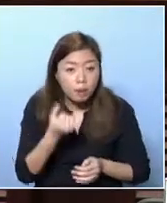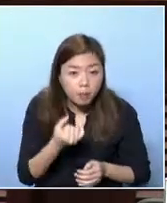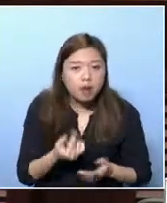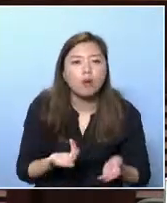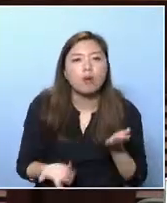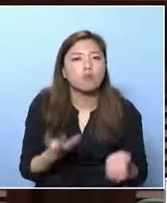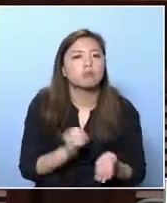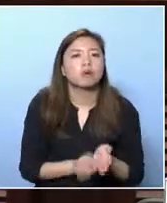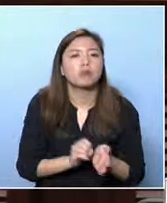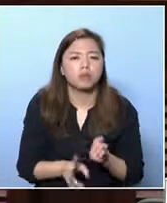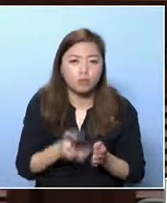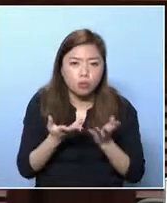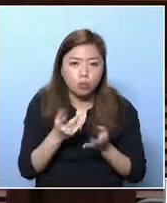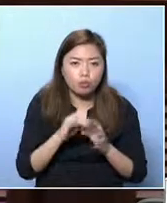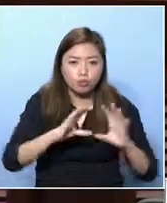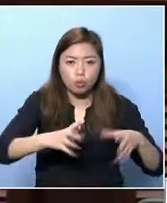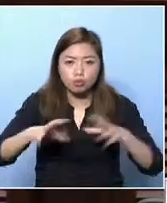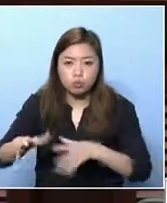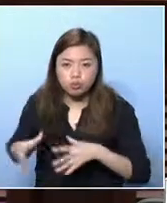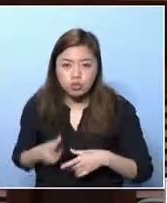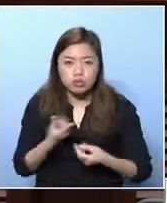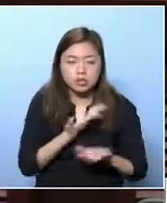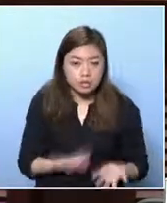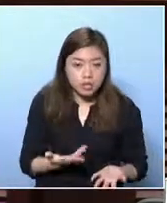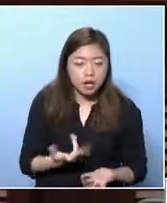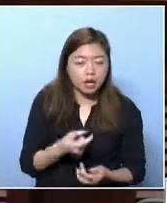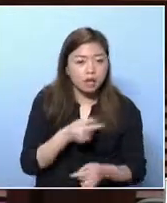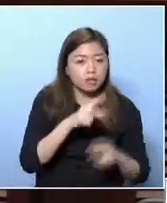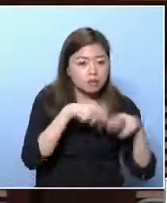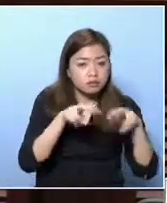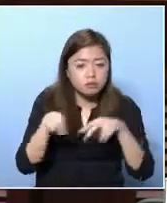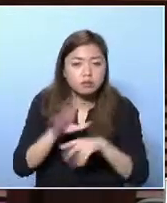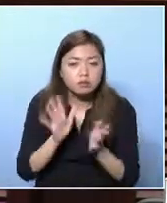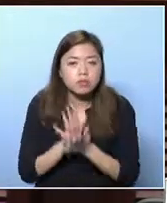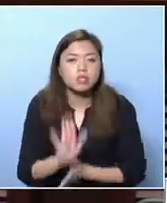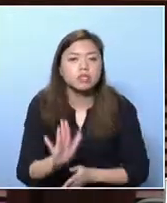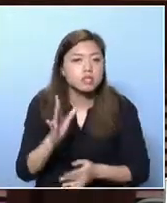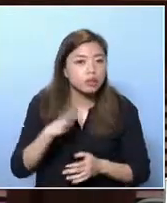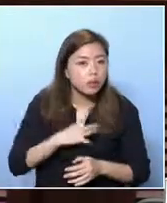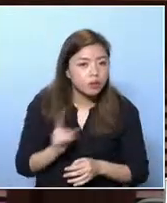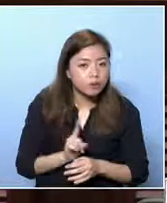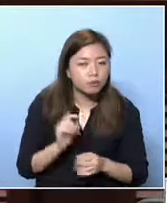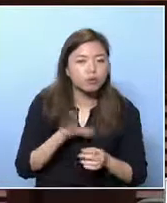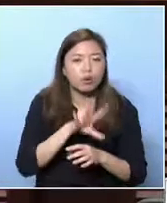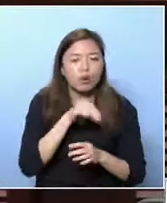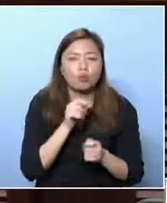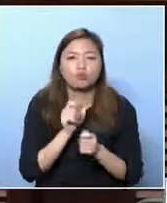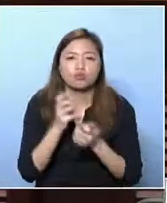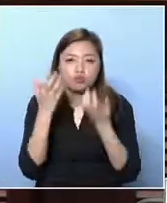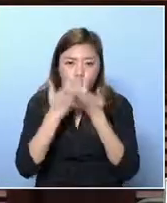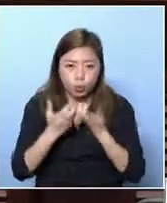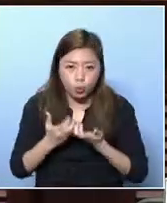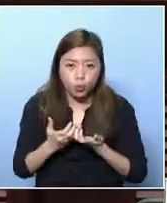But does disability mean that poverty